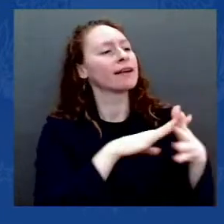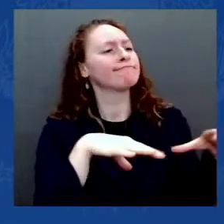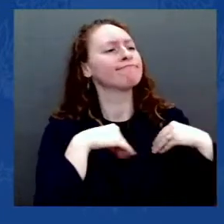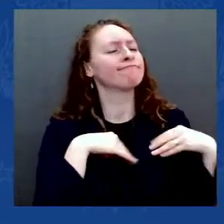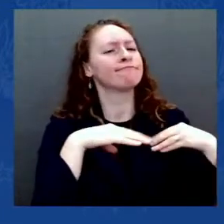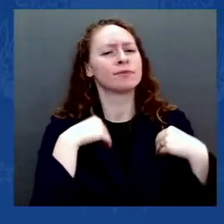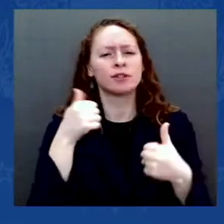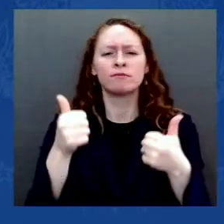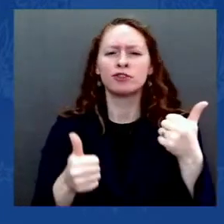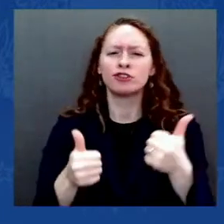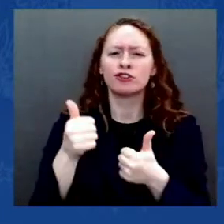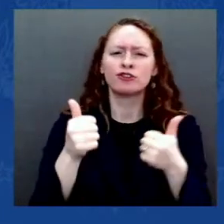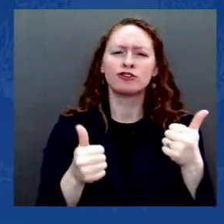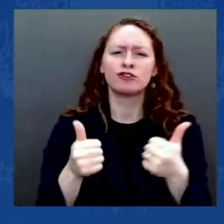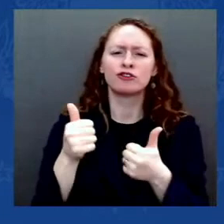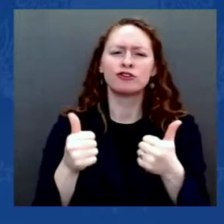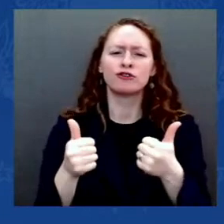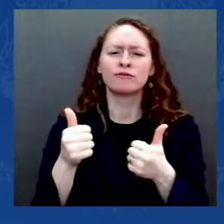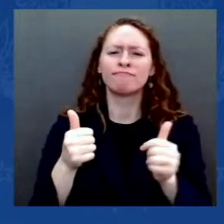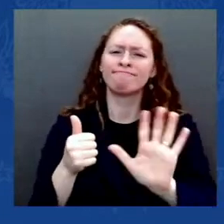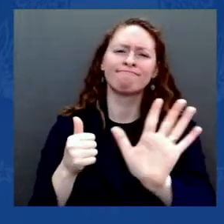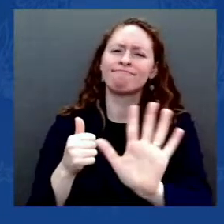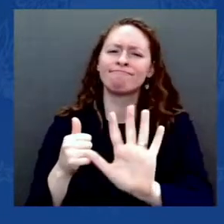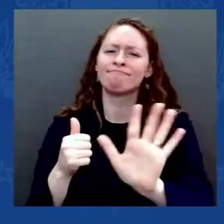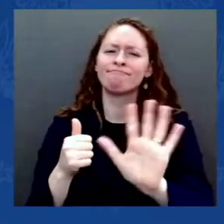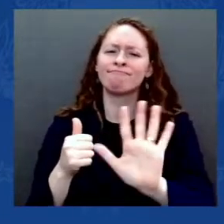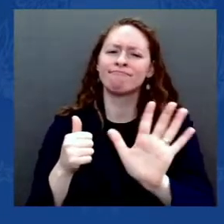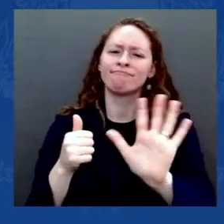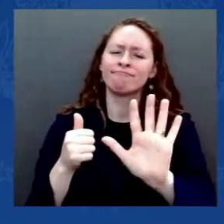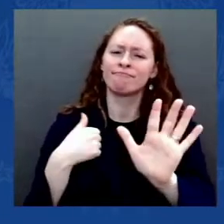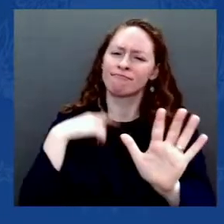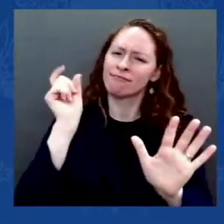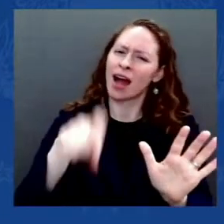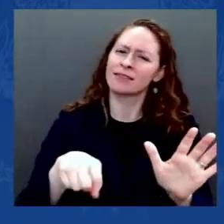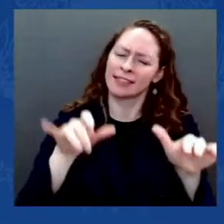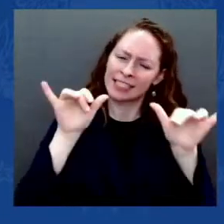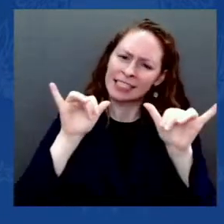is to recognize the truth and to live by it.